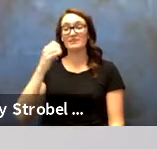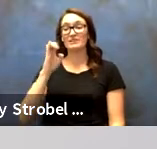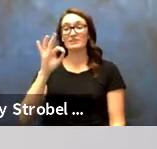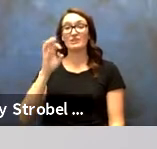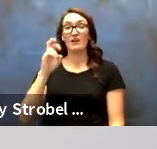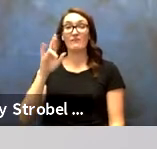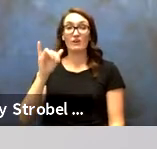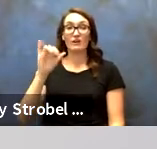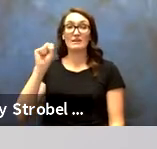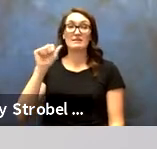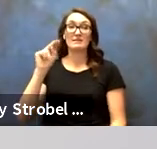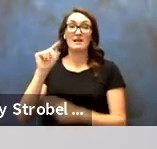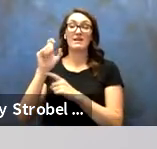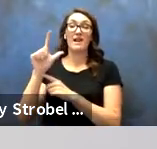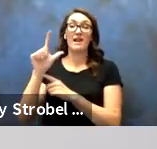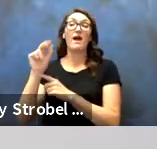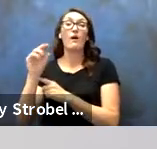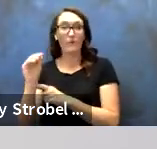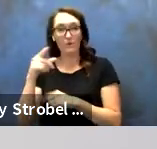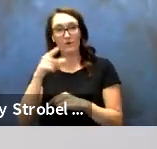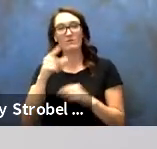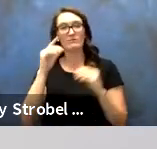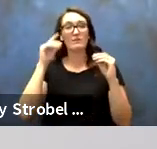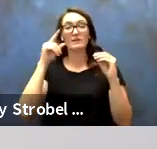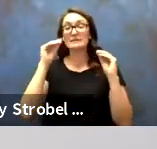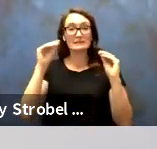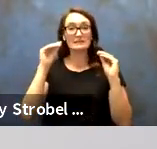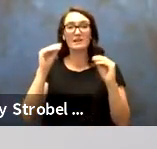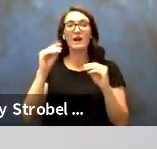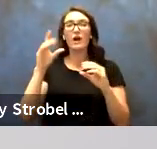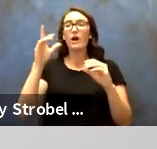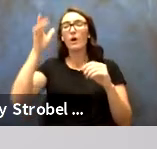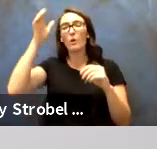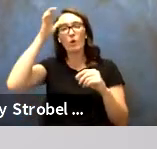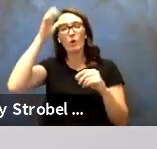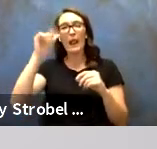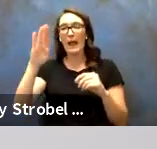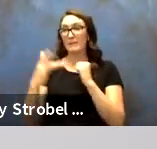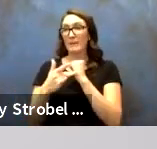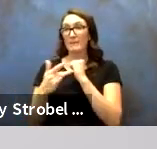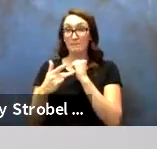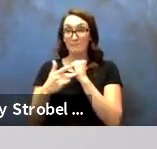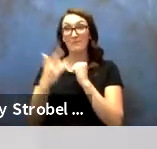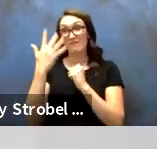Jeffrey Santillano, Instructor for Computer Laboratory Technician, five years.